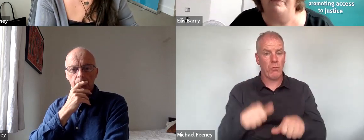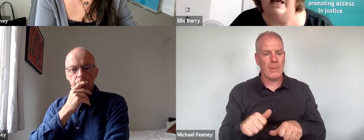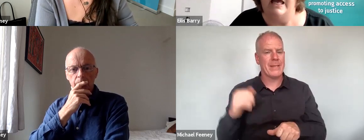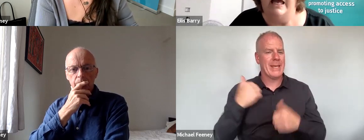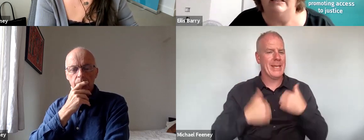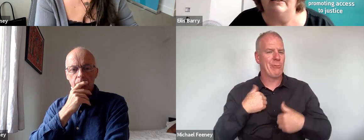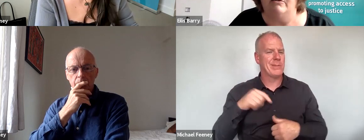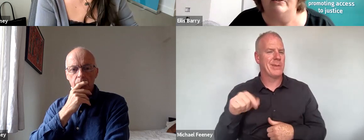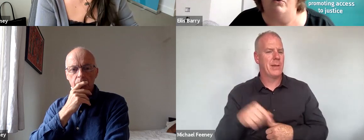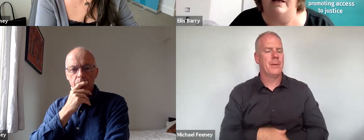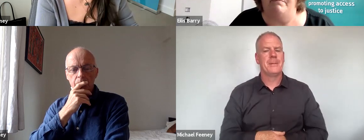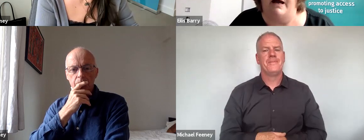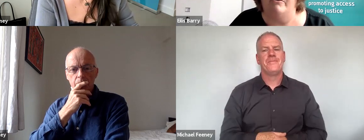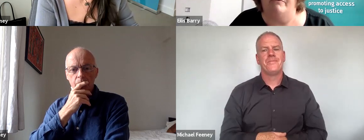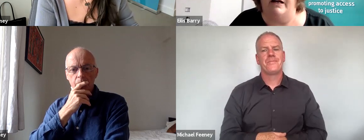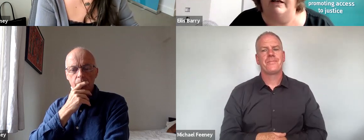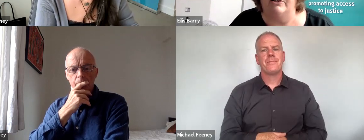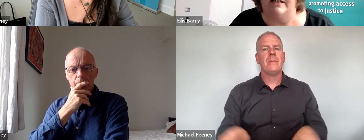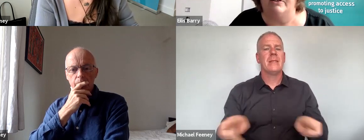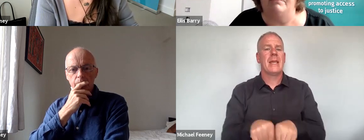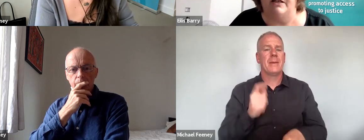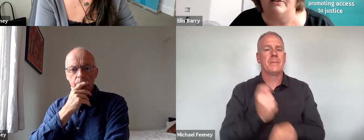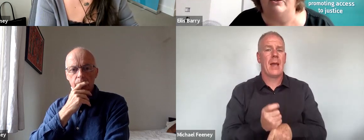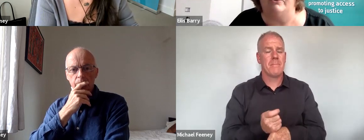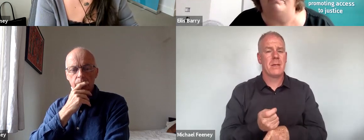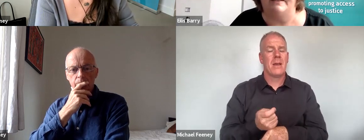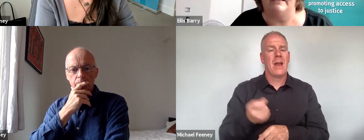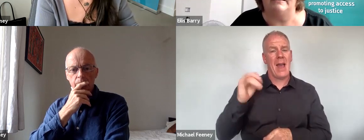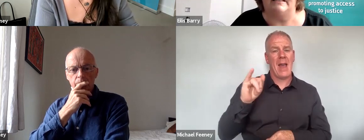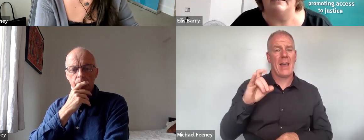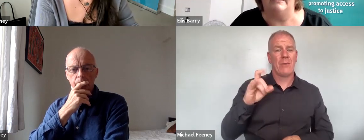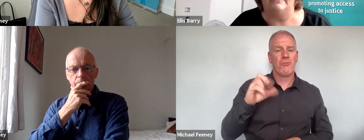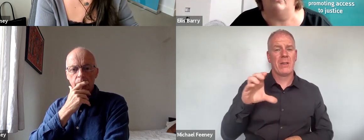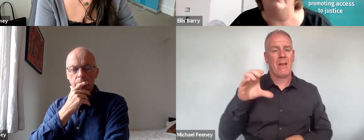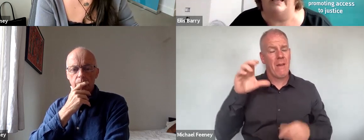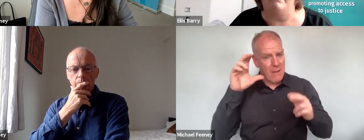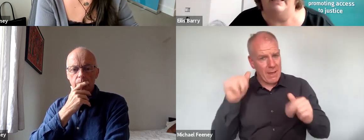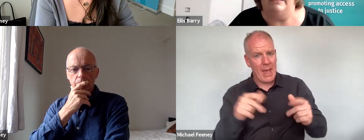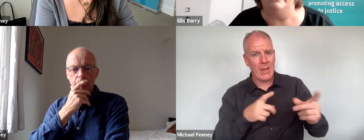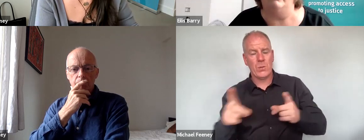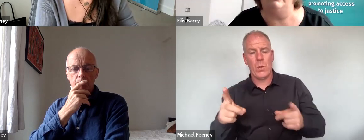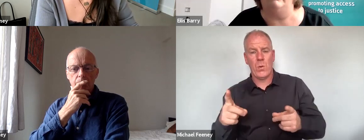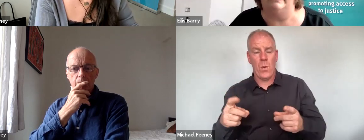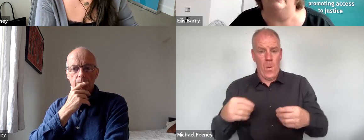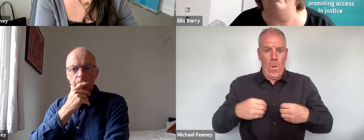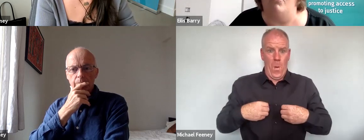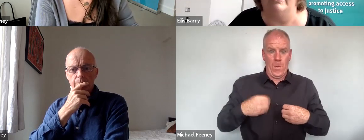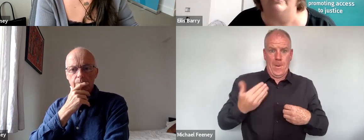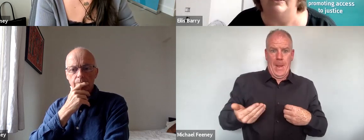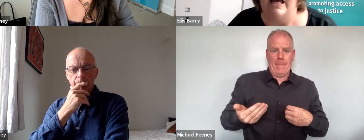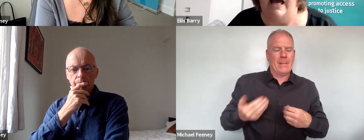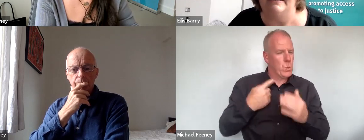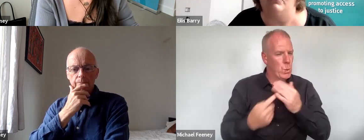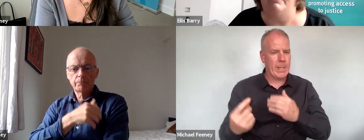It is also why the power of IRIC to institute proceedings in its own name is so unique and